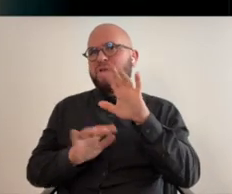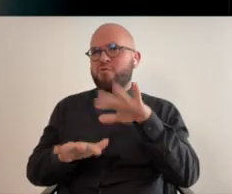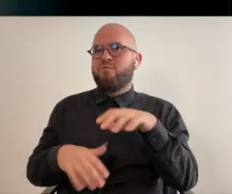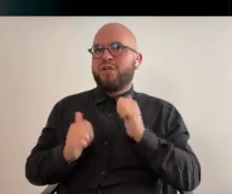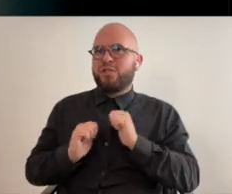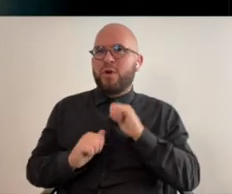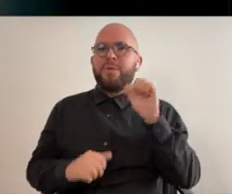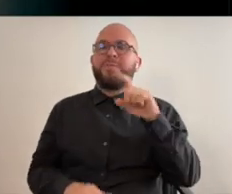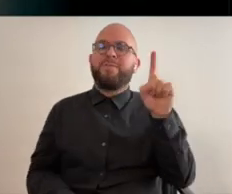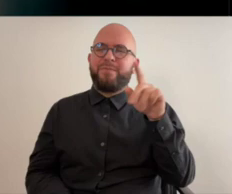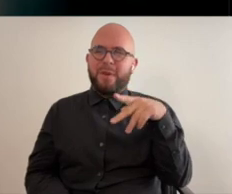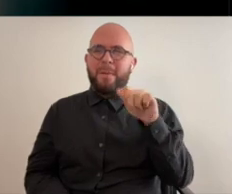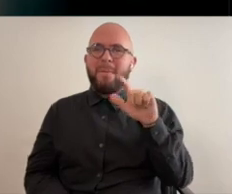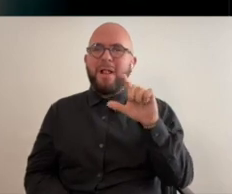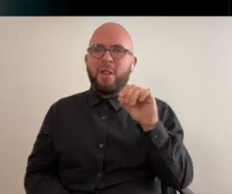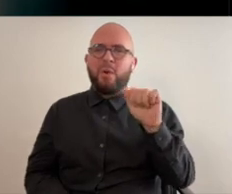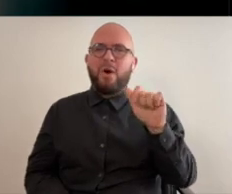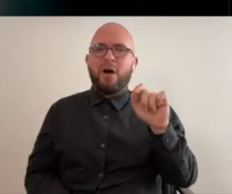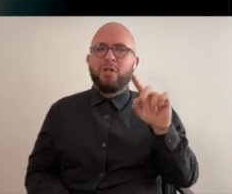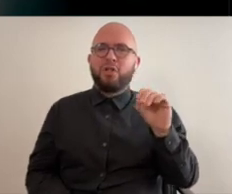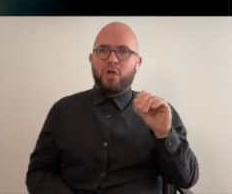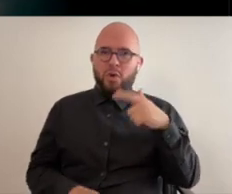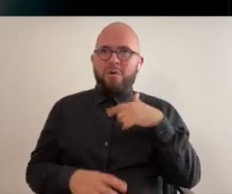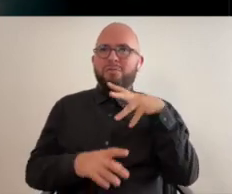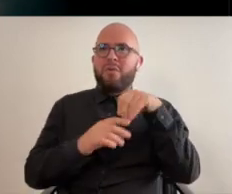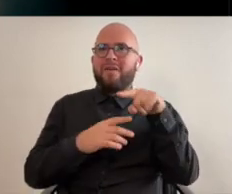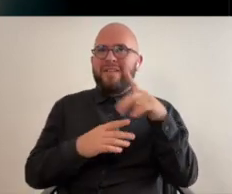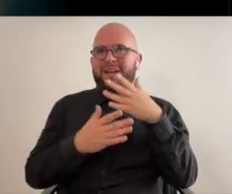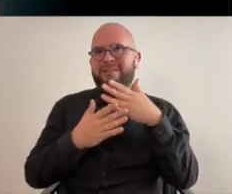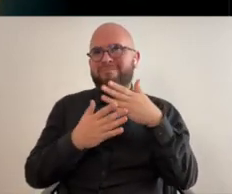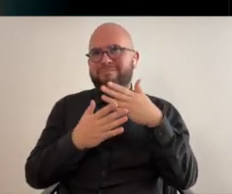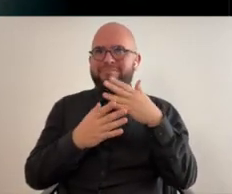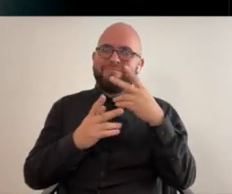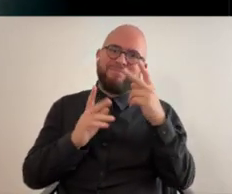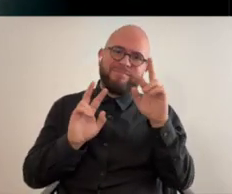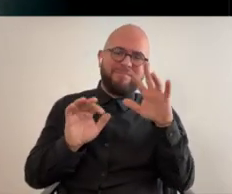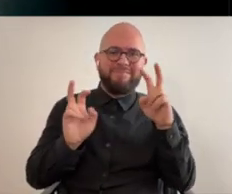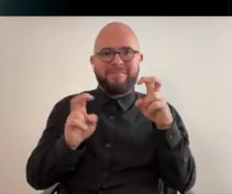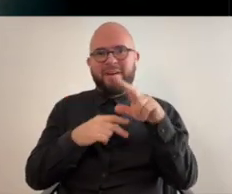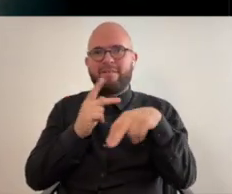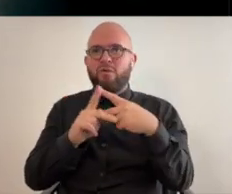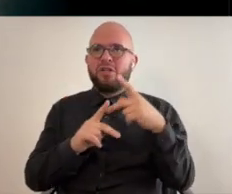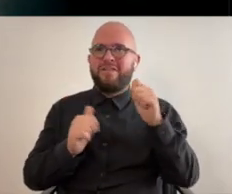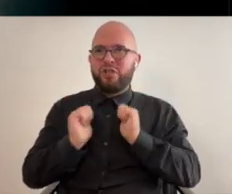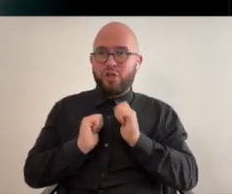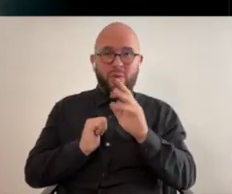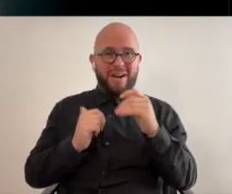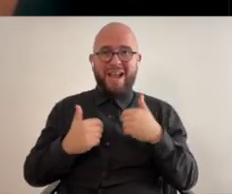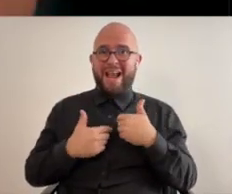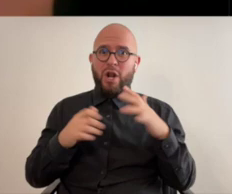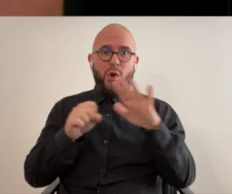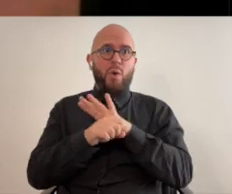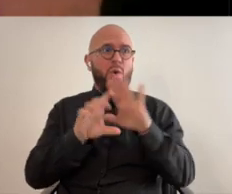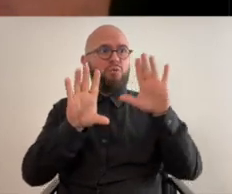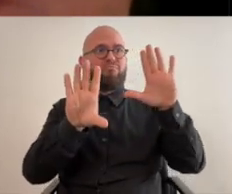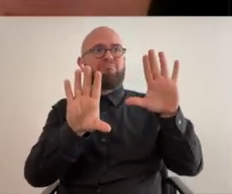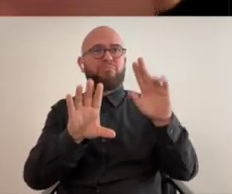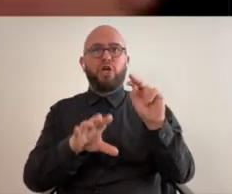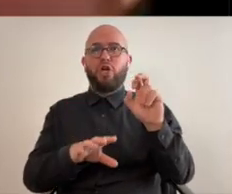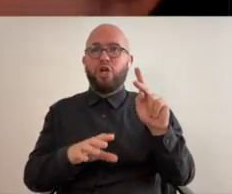amazing show i at the pow alto art center i was part of that version of the show and i had a whole